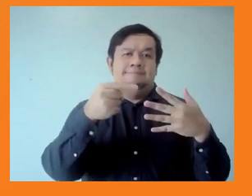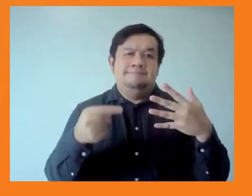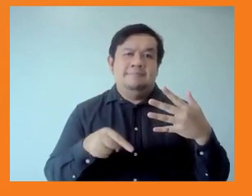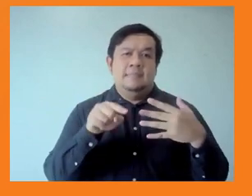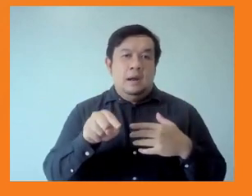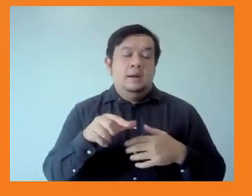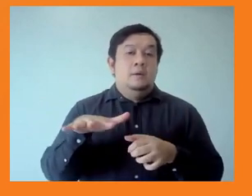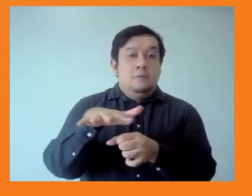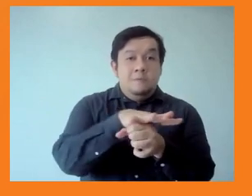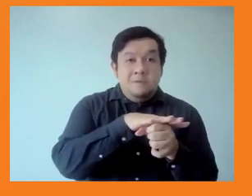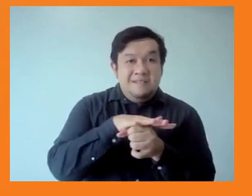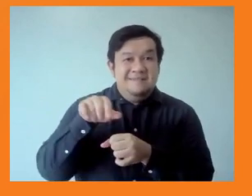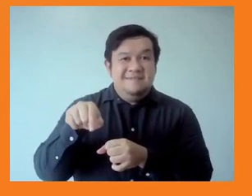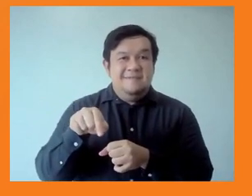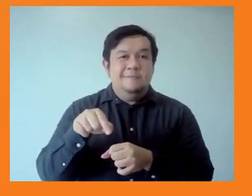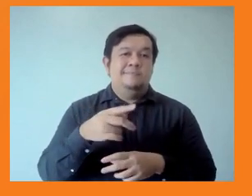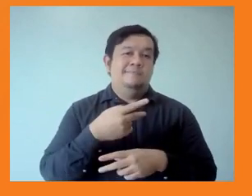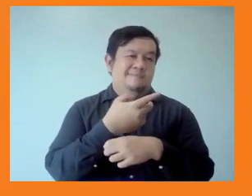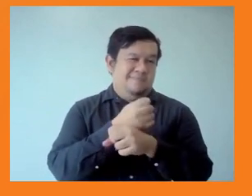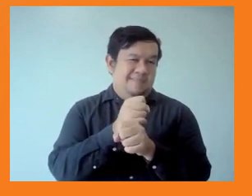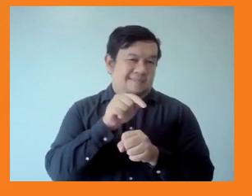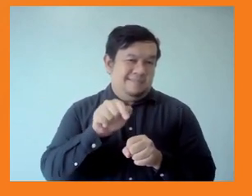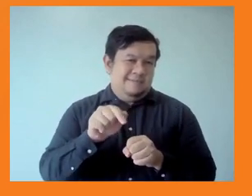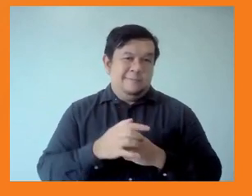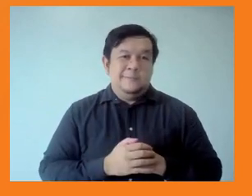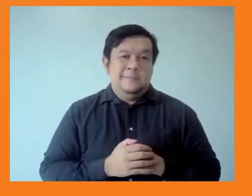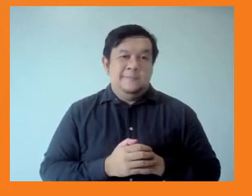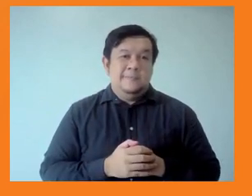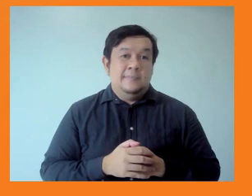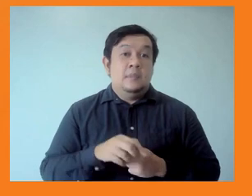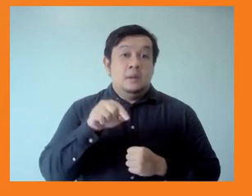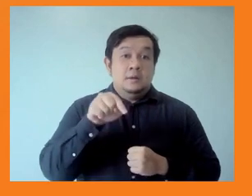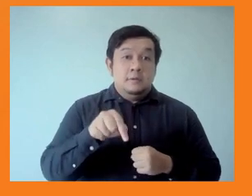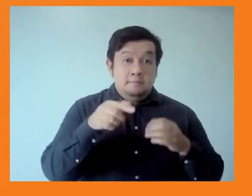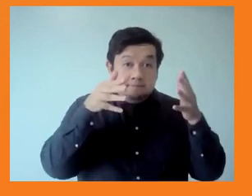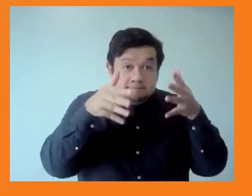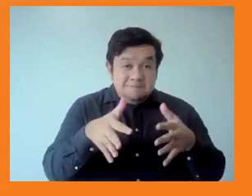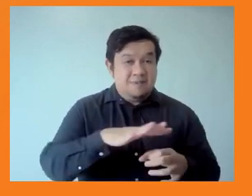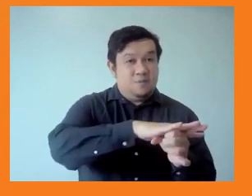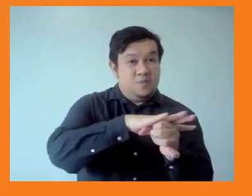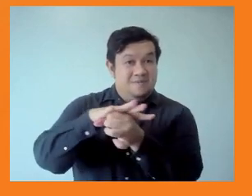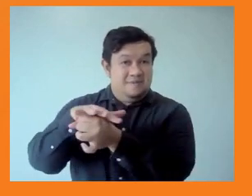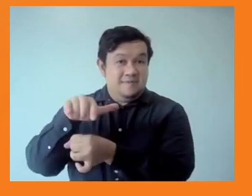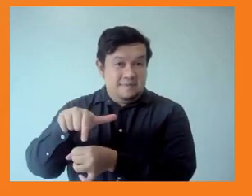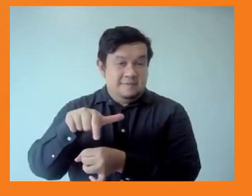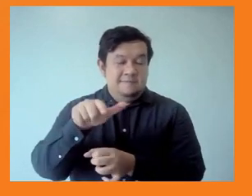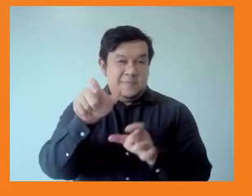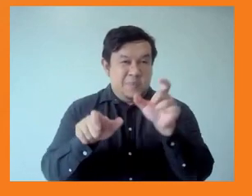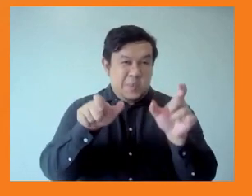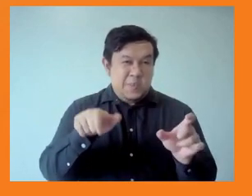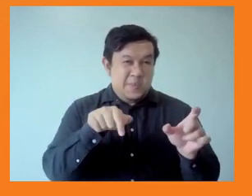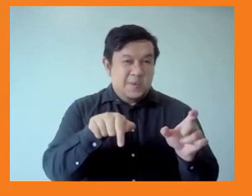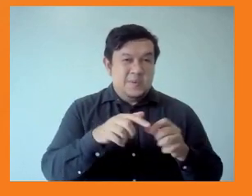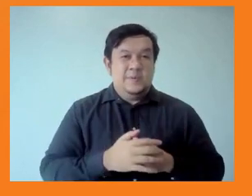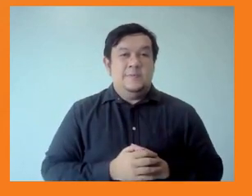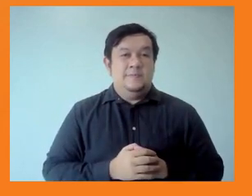vulnerability that affect developing countries. So I wanted to set the stage with that and just point to these two things, inequalities